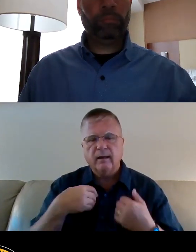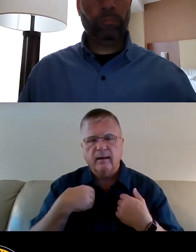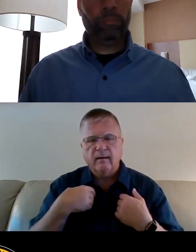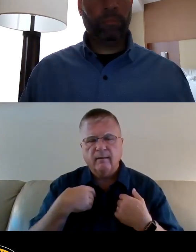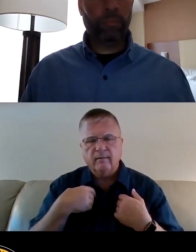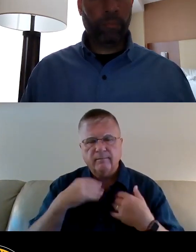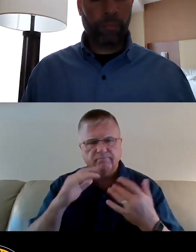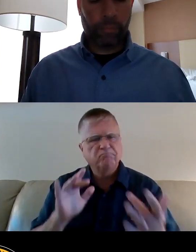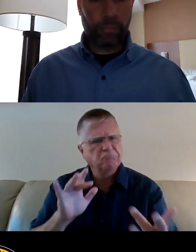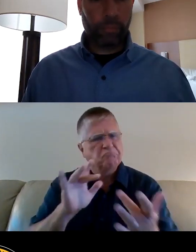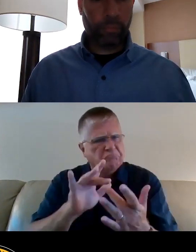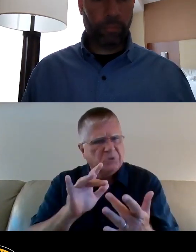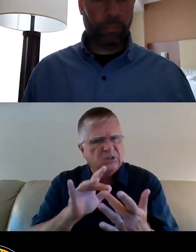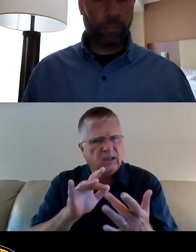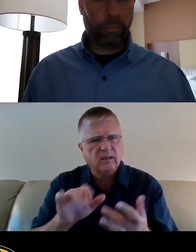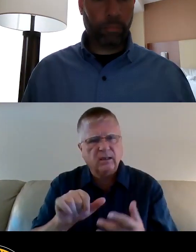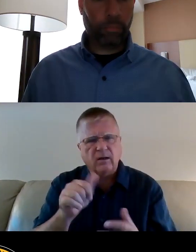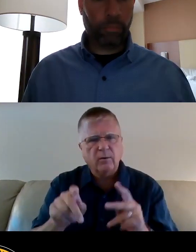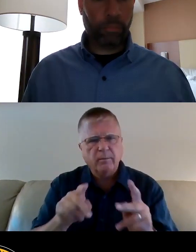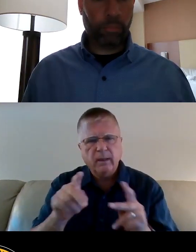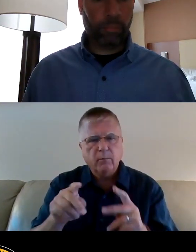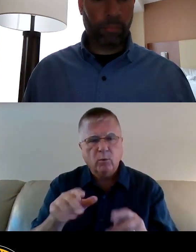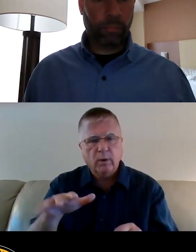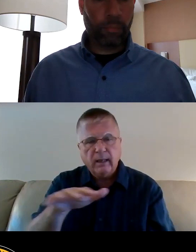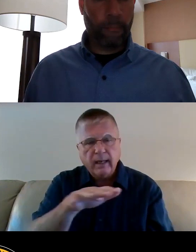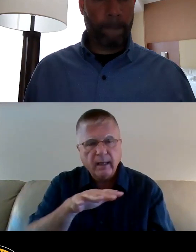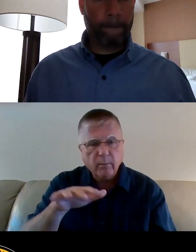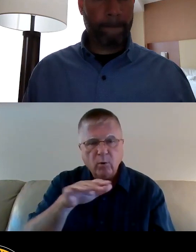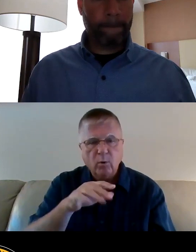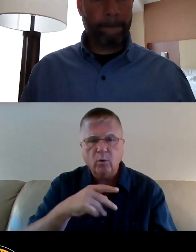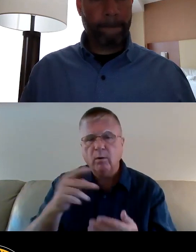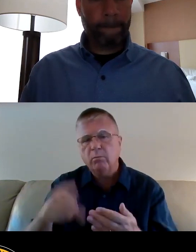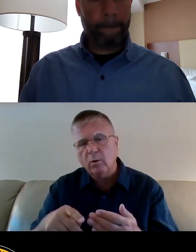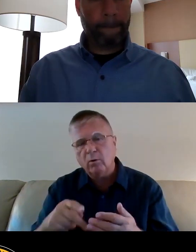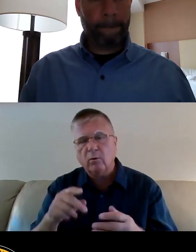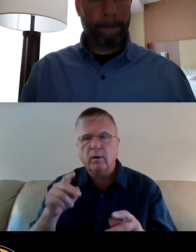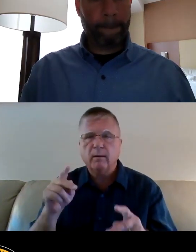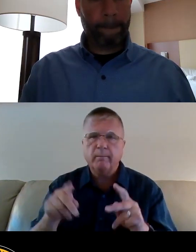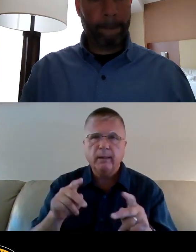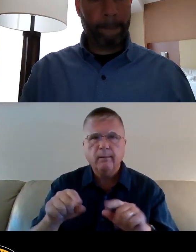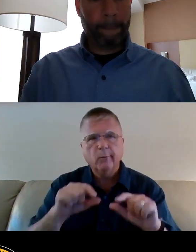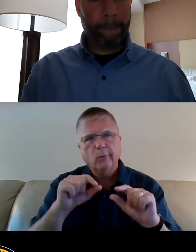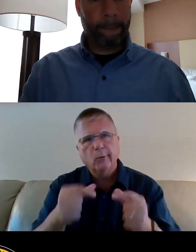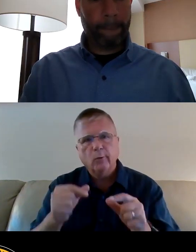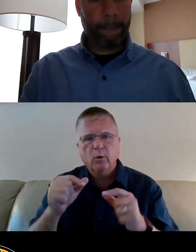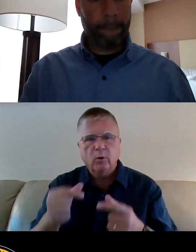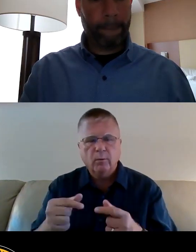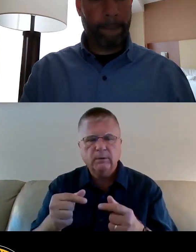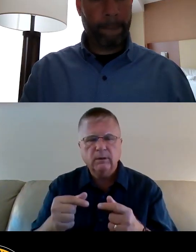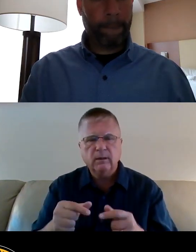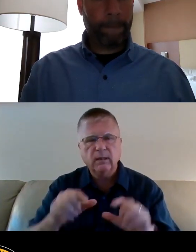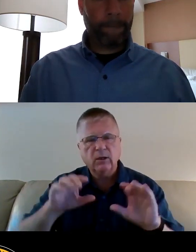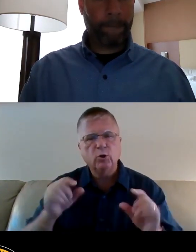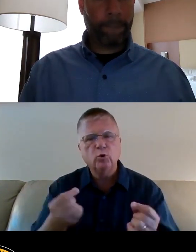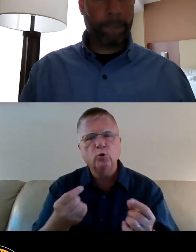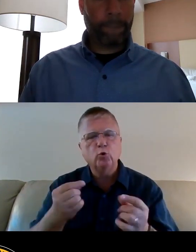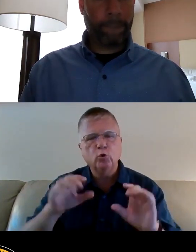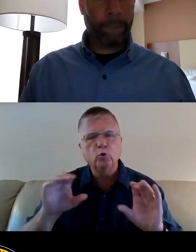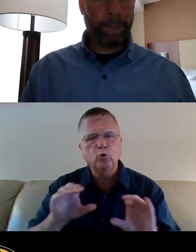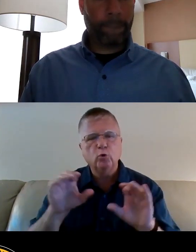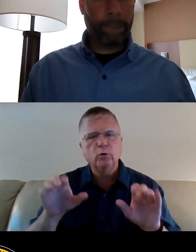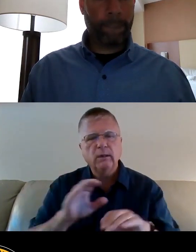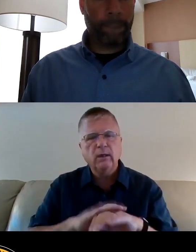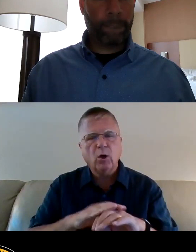reach out to reach The people in the neighborhood, programs, people, groups that do the on-ground